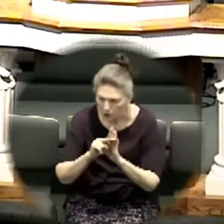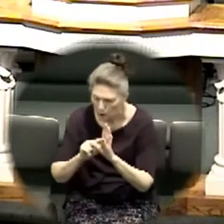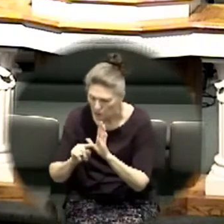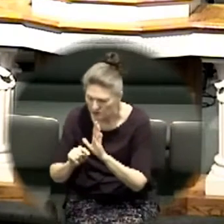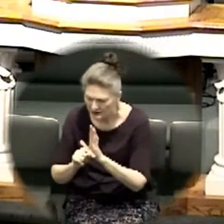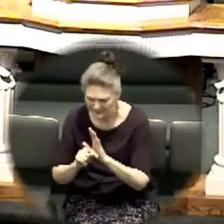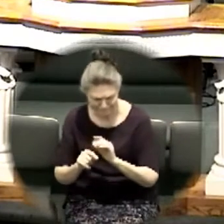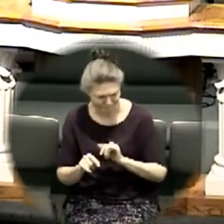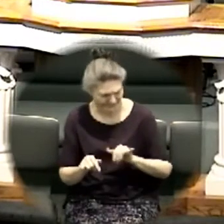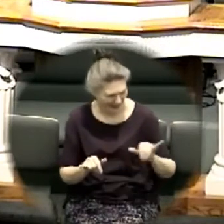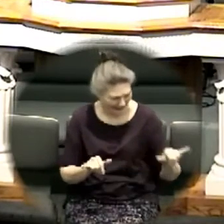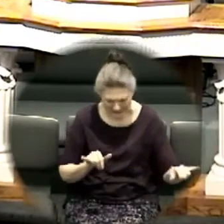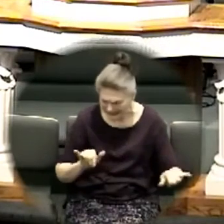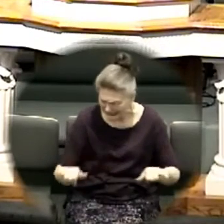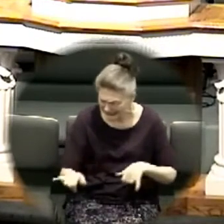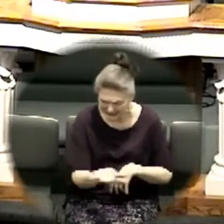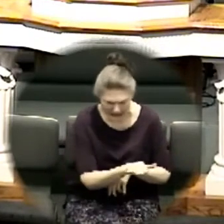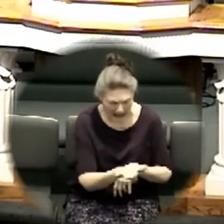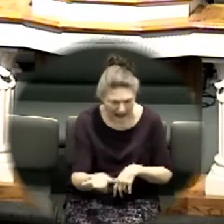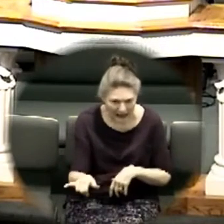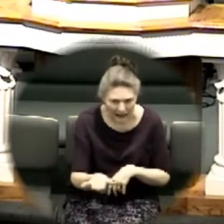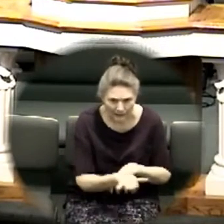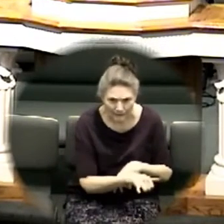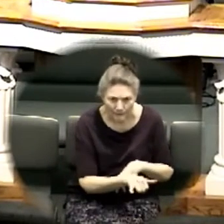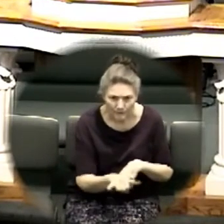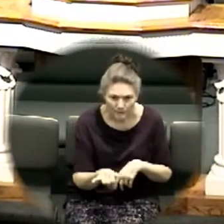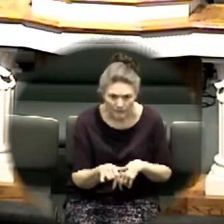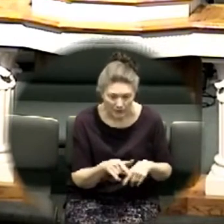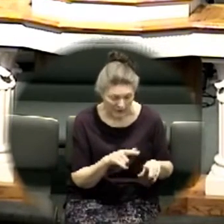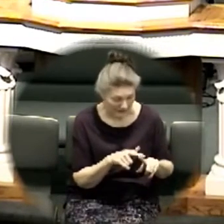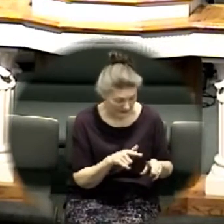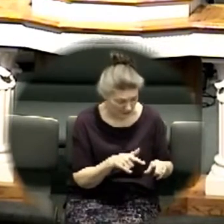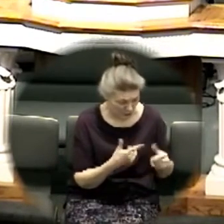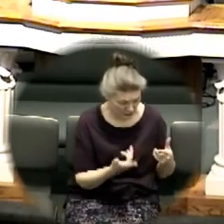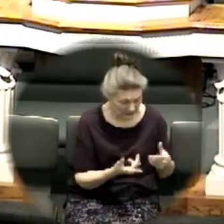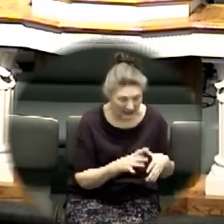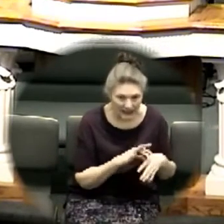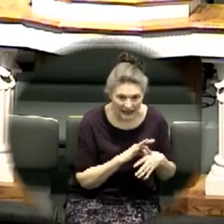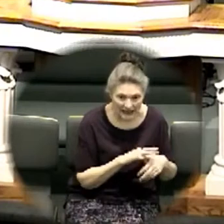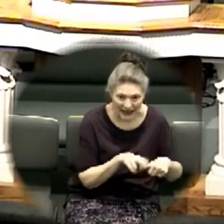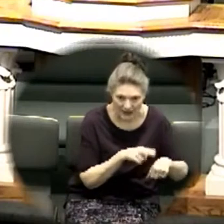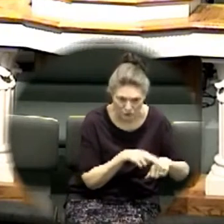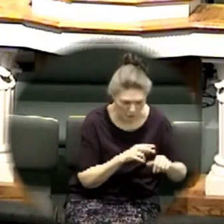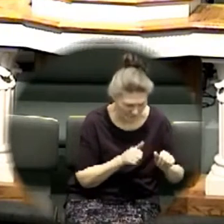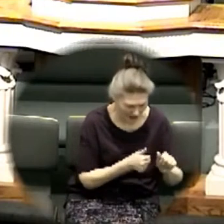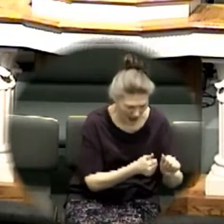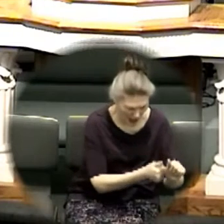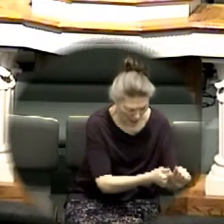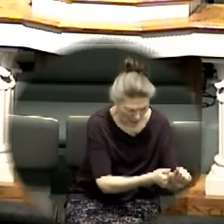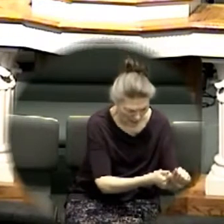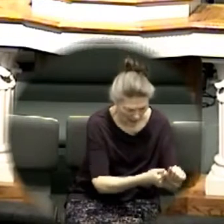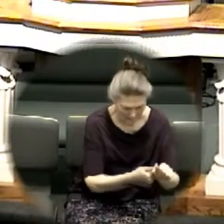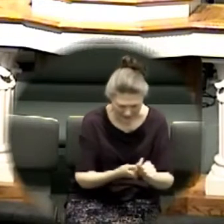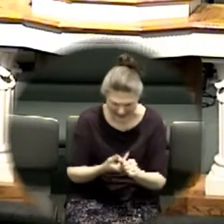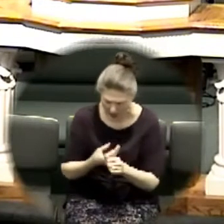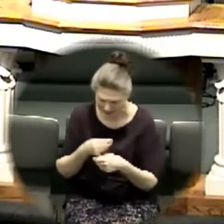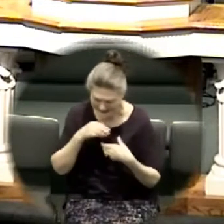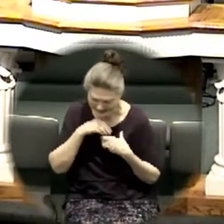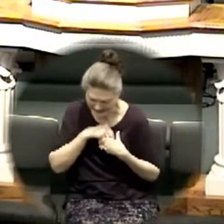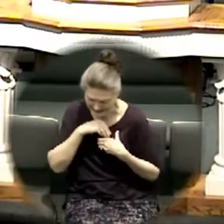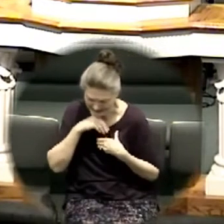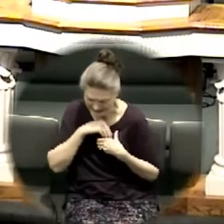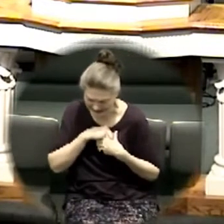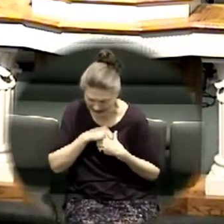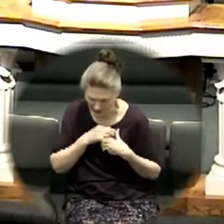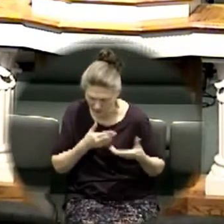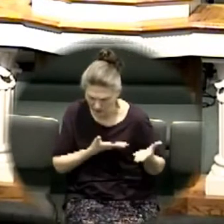did it it was an outside following but in the when joshua the second time now it's inside we carry him with us